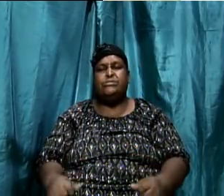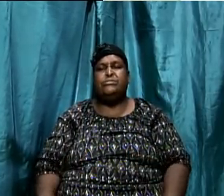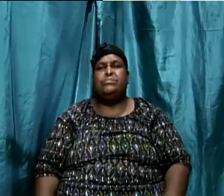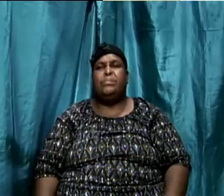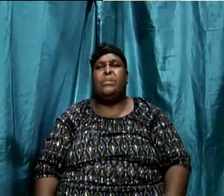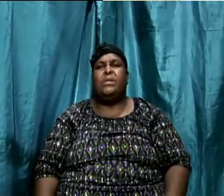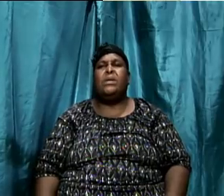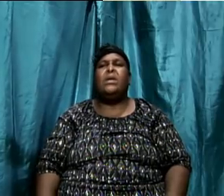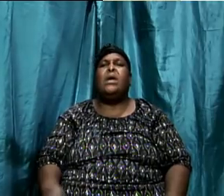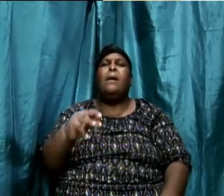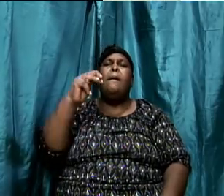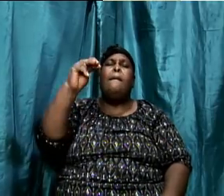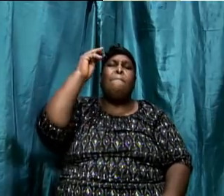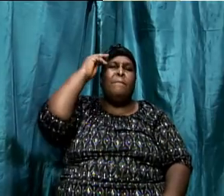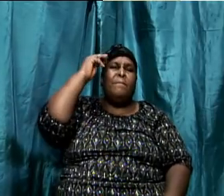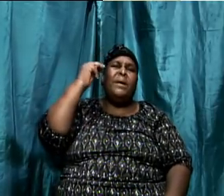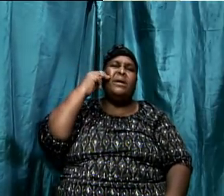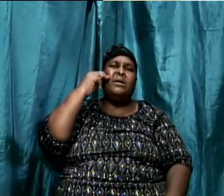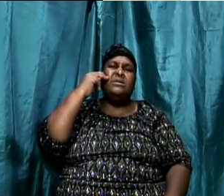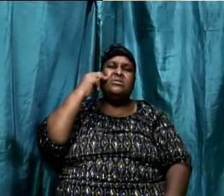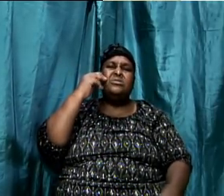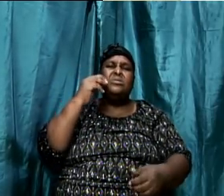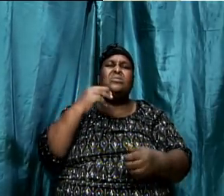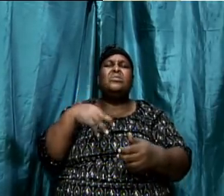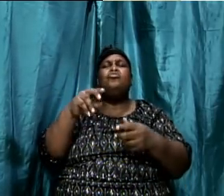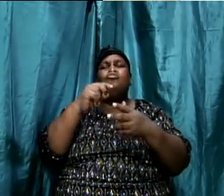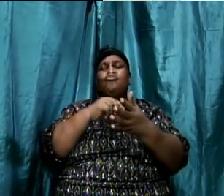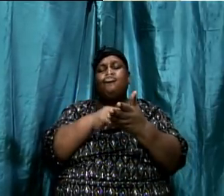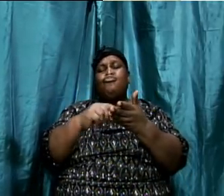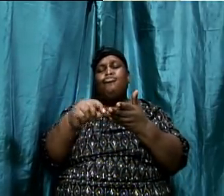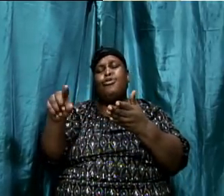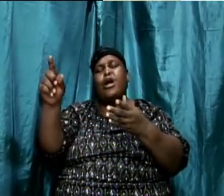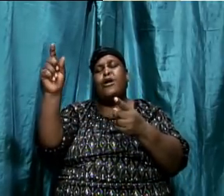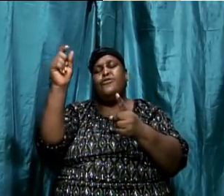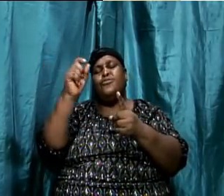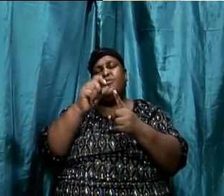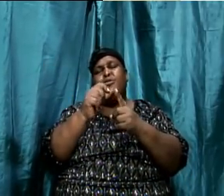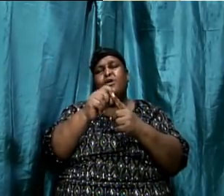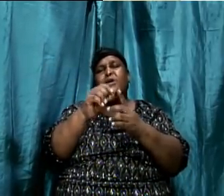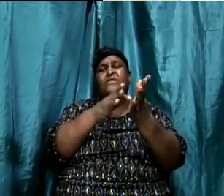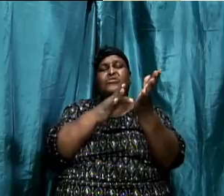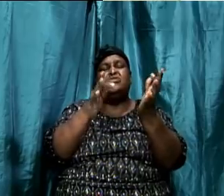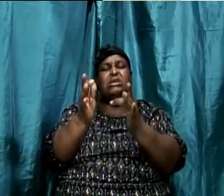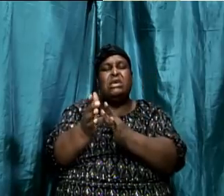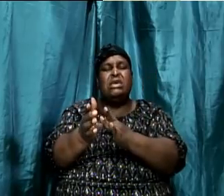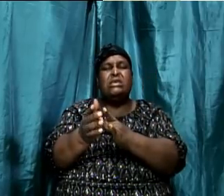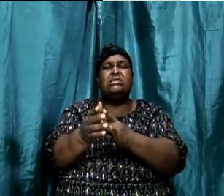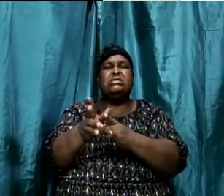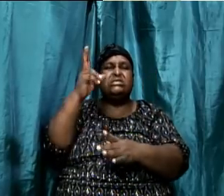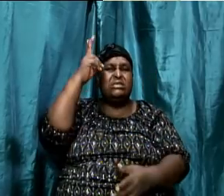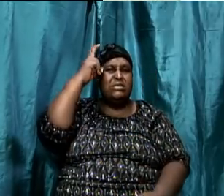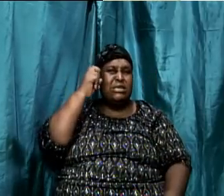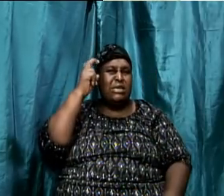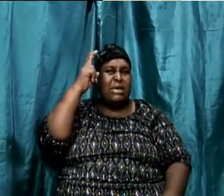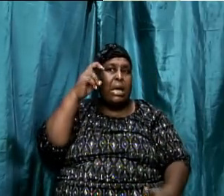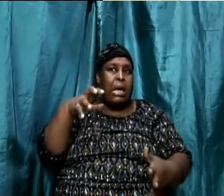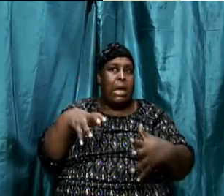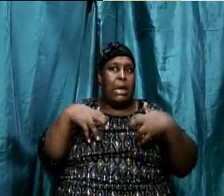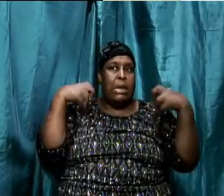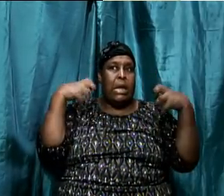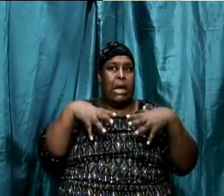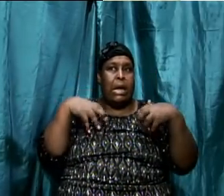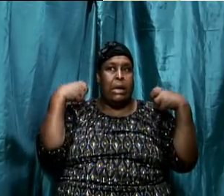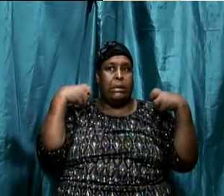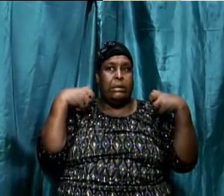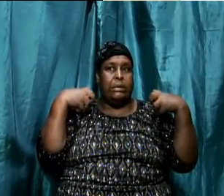records the words of Jesus, he records the words of Satan, he records the words of the angry mob, he records the words of the